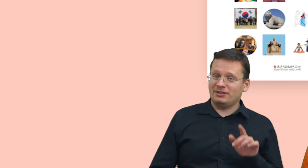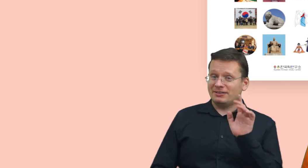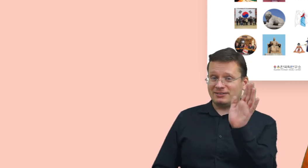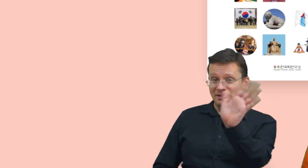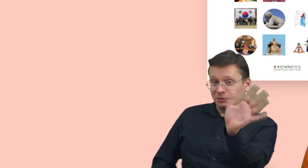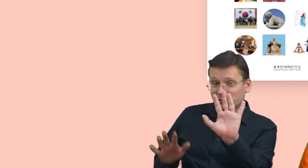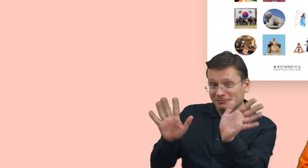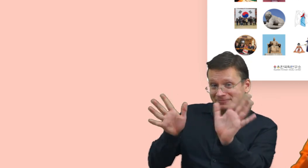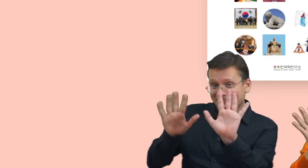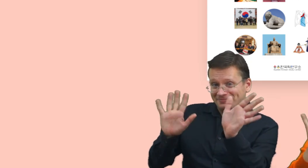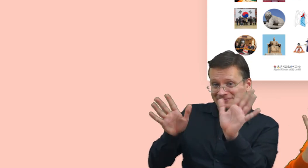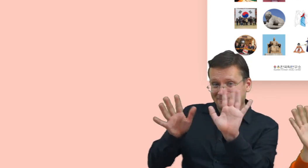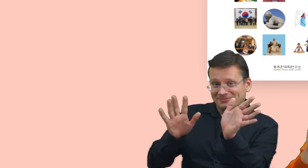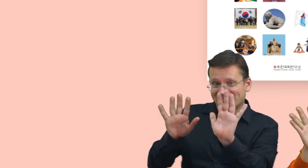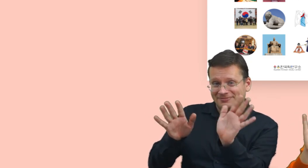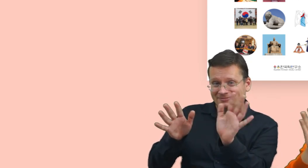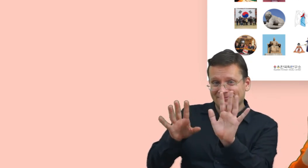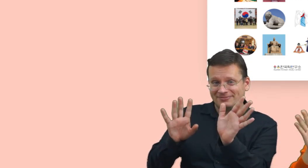time. See you!